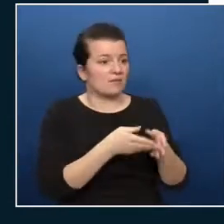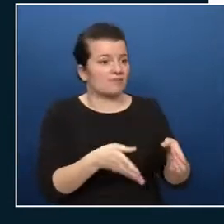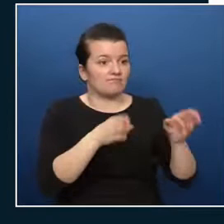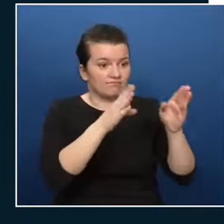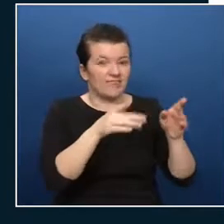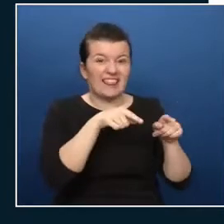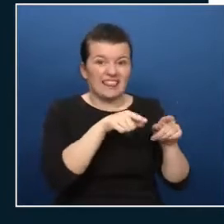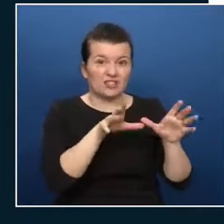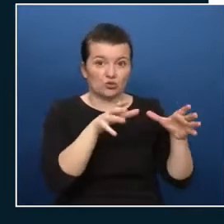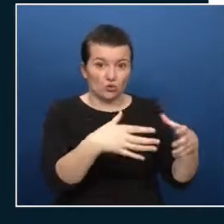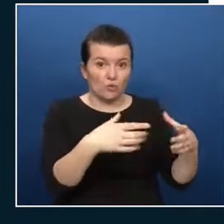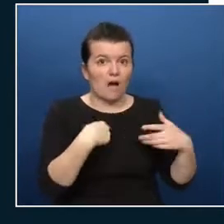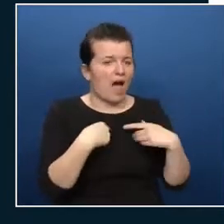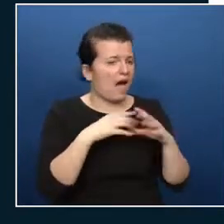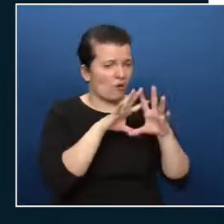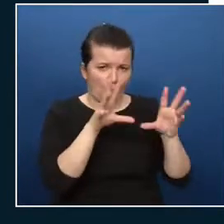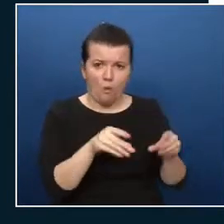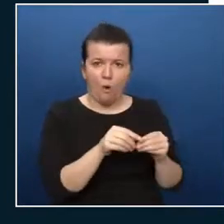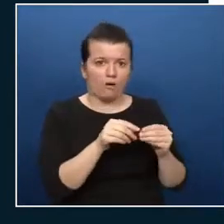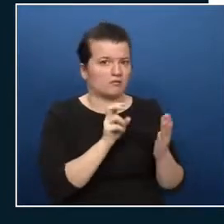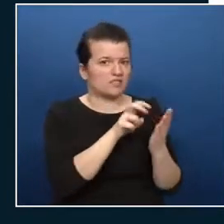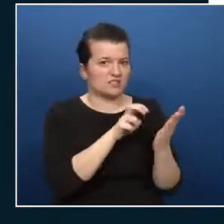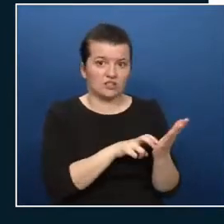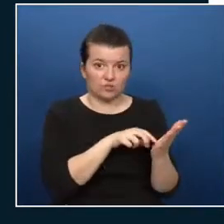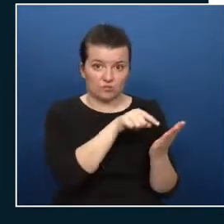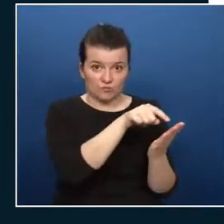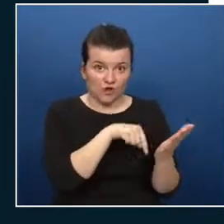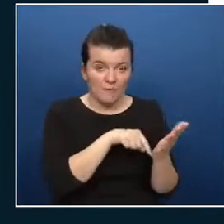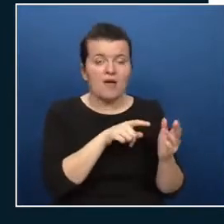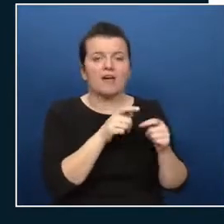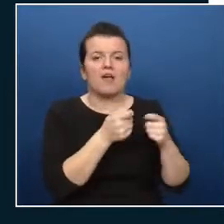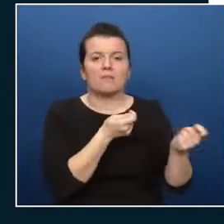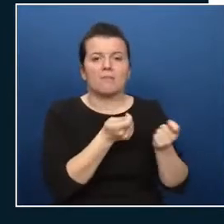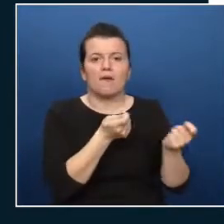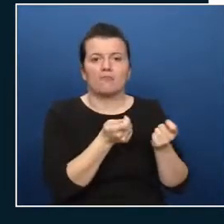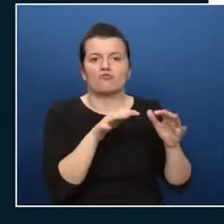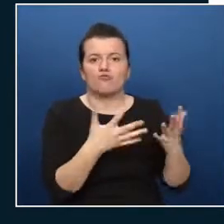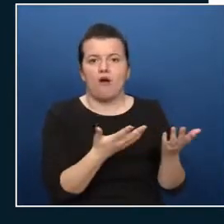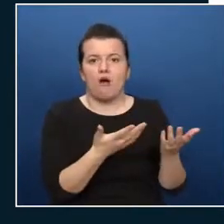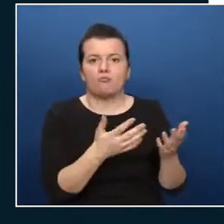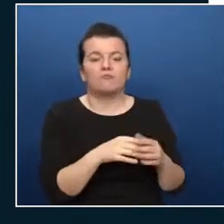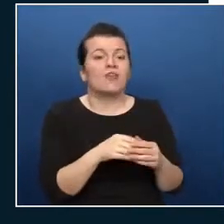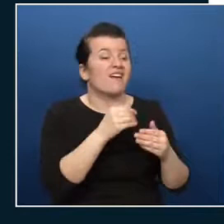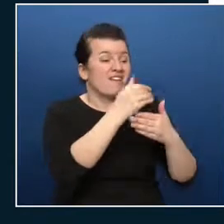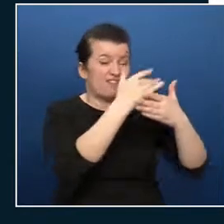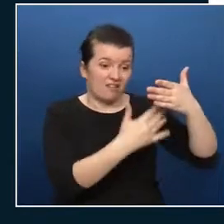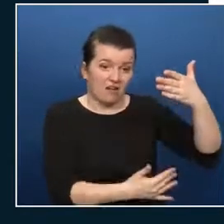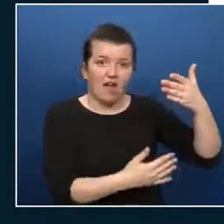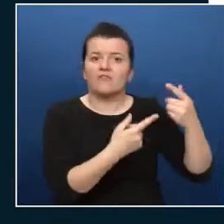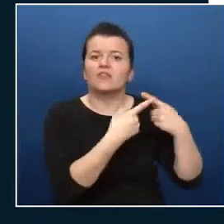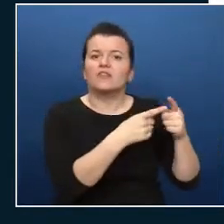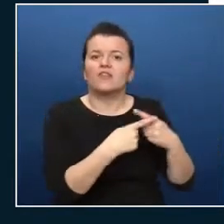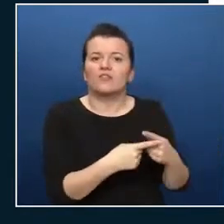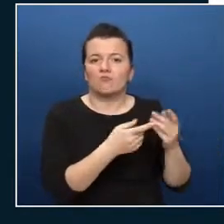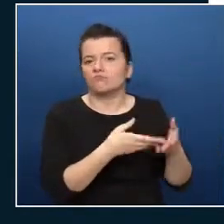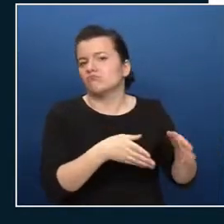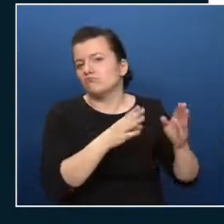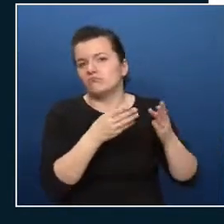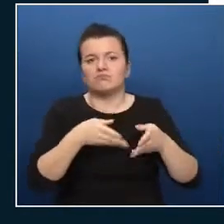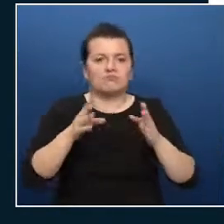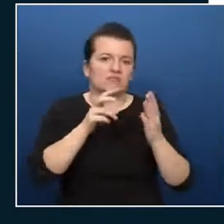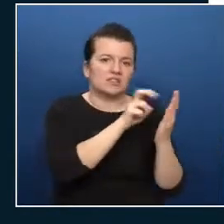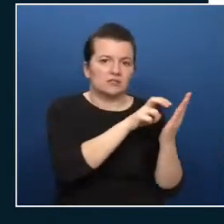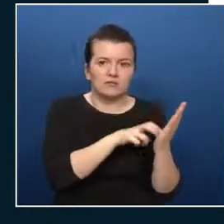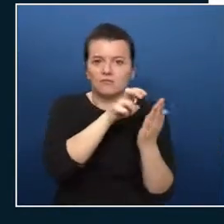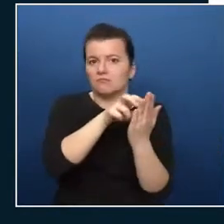so most organizations have multiple subscriptions and management groups provide the possibility to organize